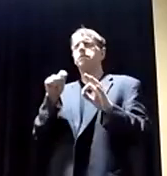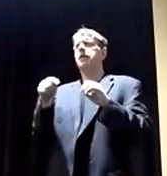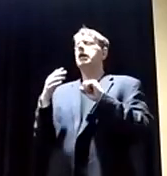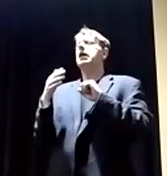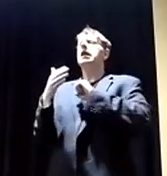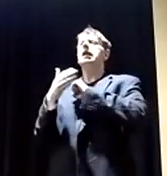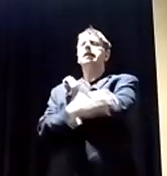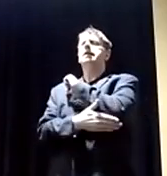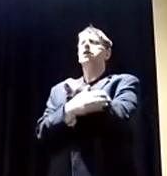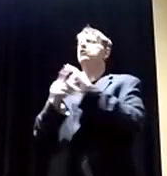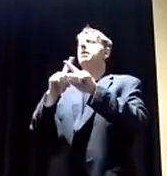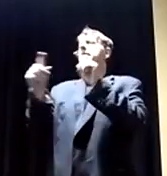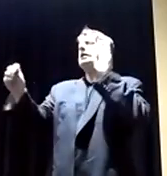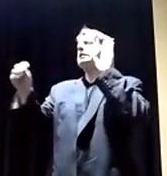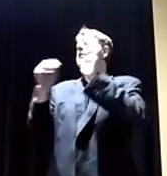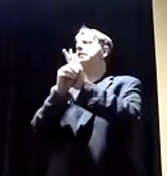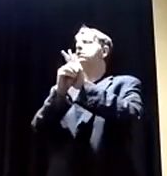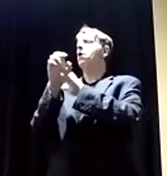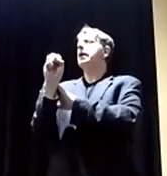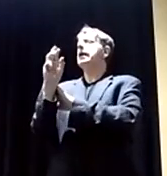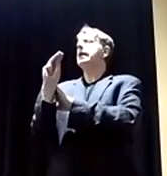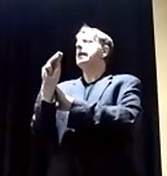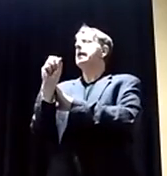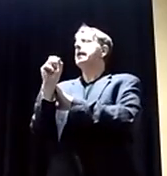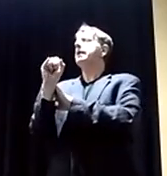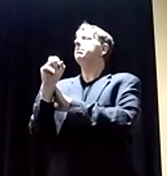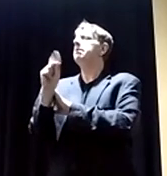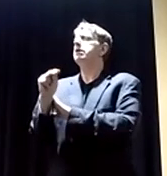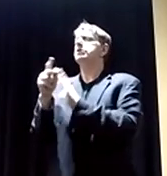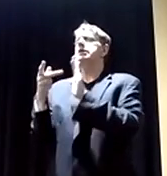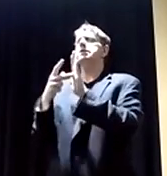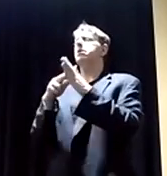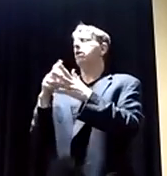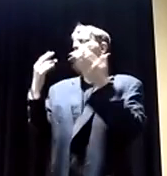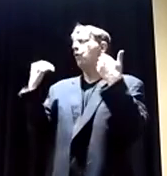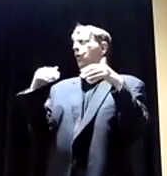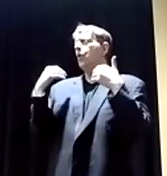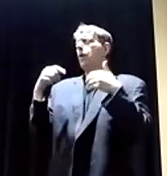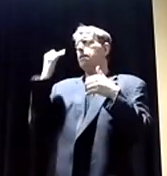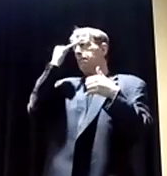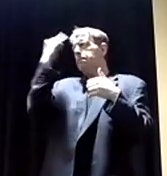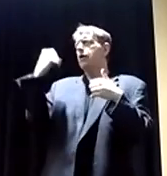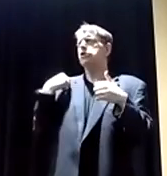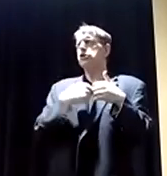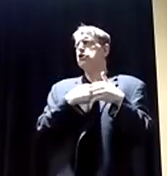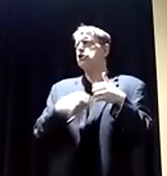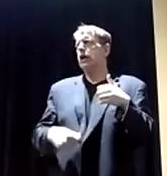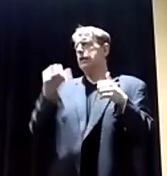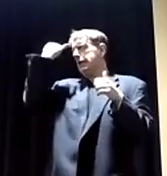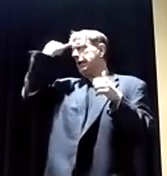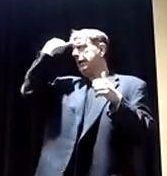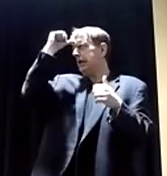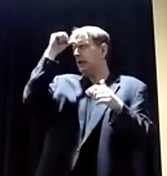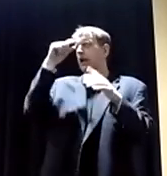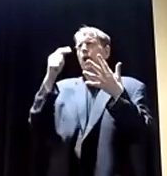negative emissions, still be in trouble as a world long term, if China and India and all these, the EU, all these big emitters